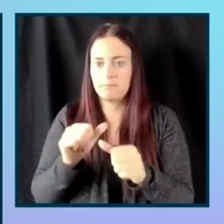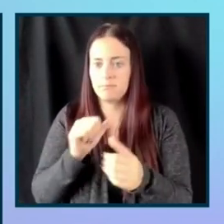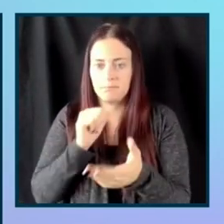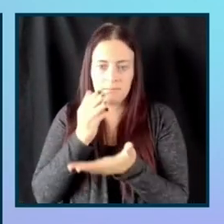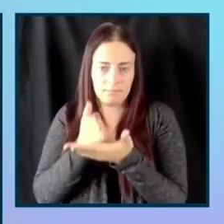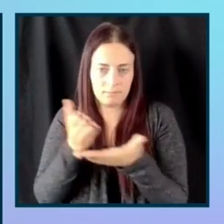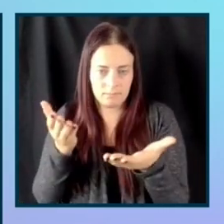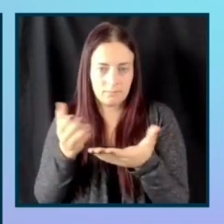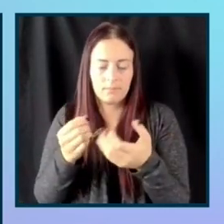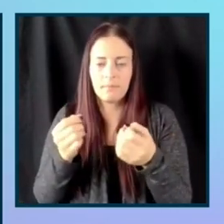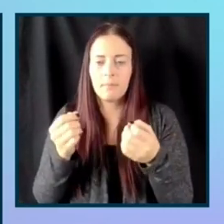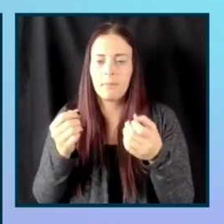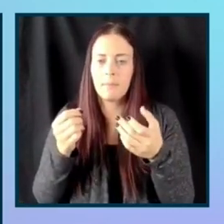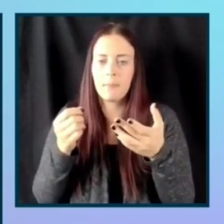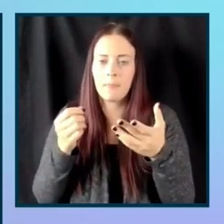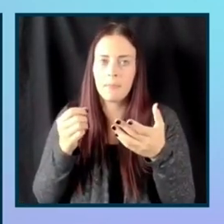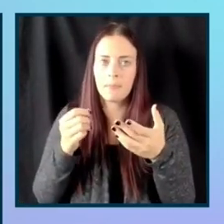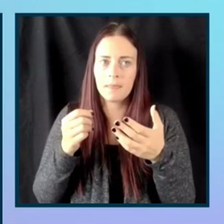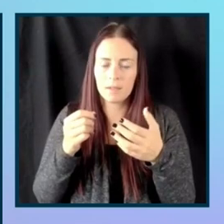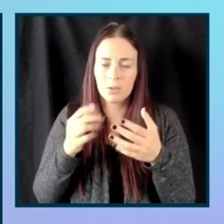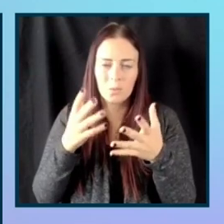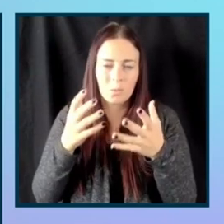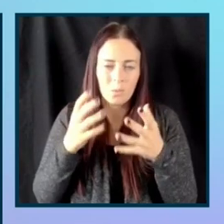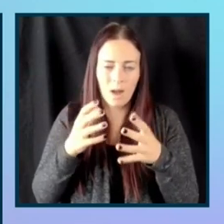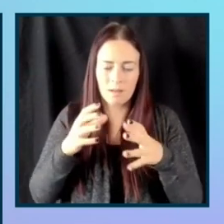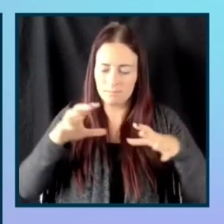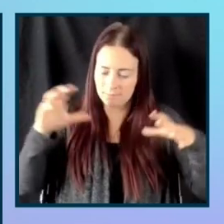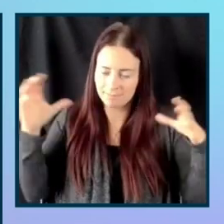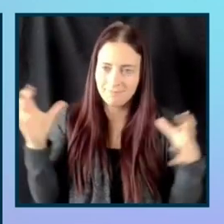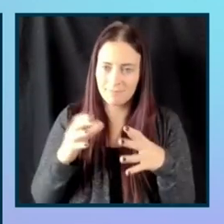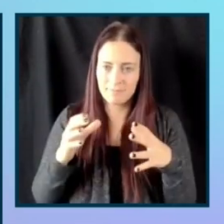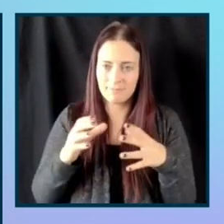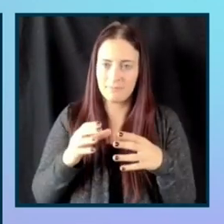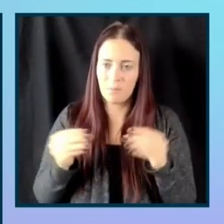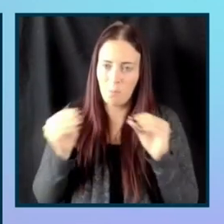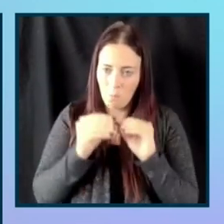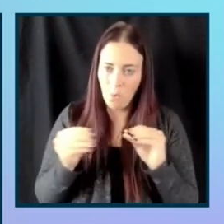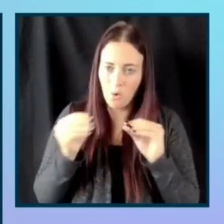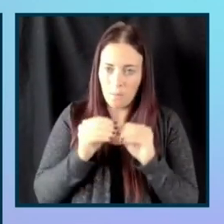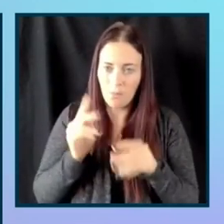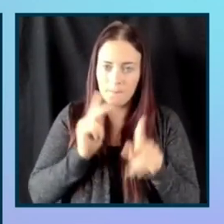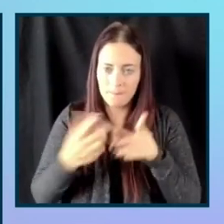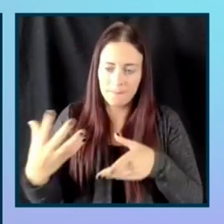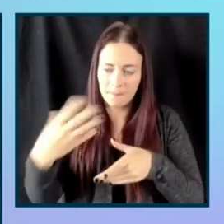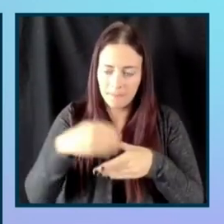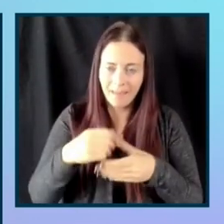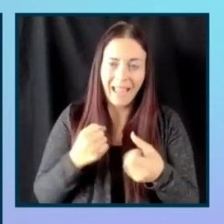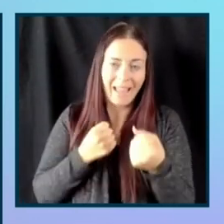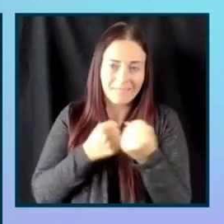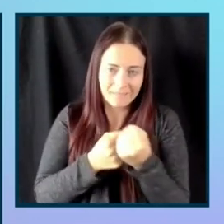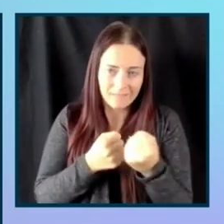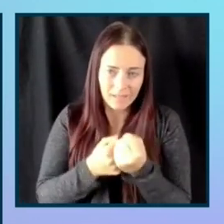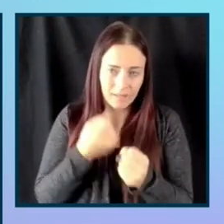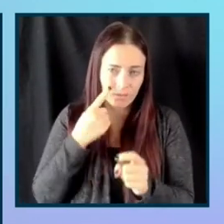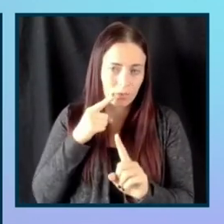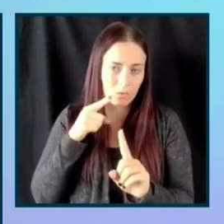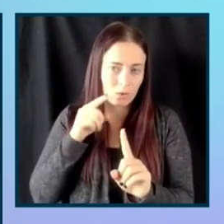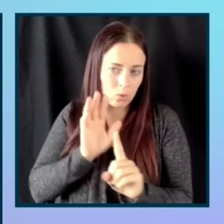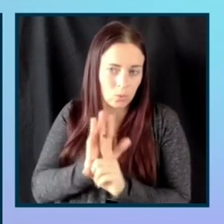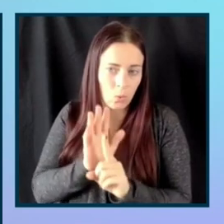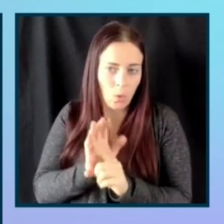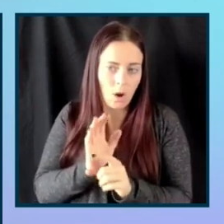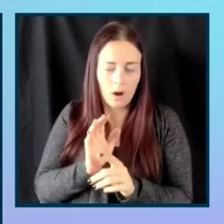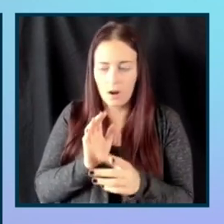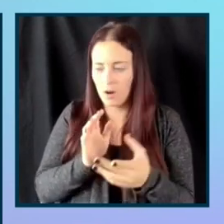build an army of advocates, because the more people who believe in your causes, who